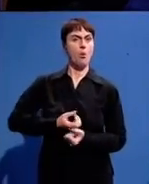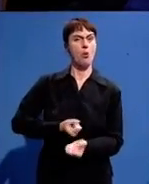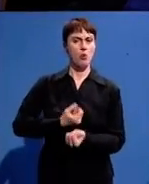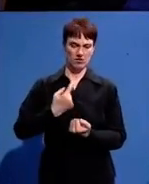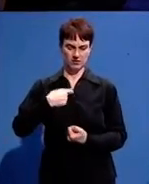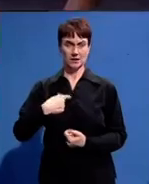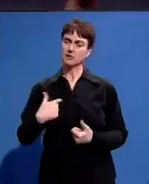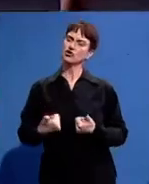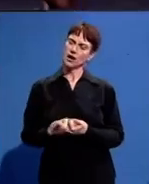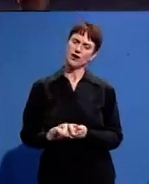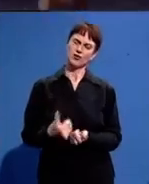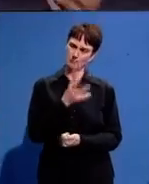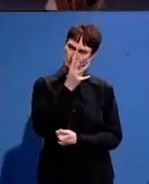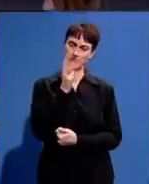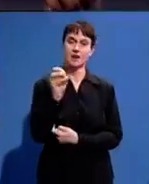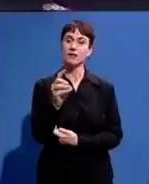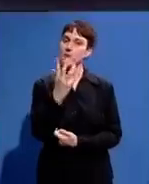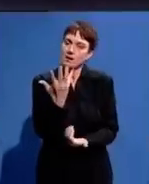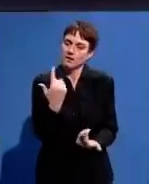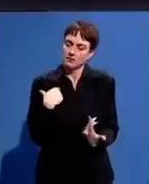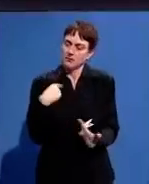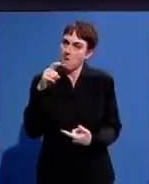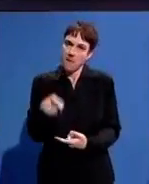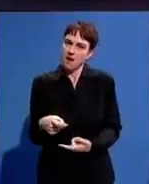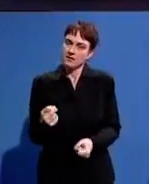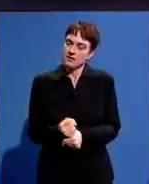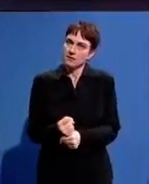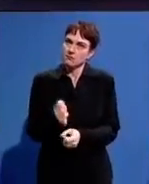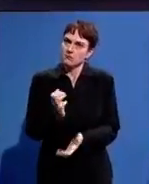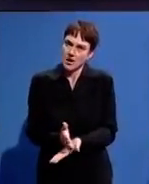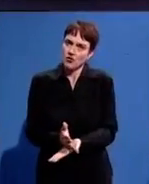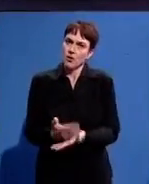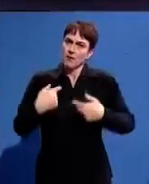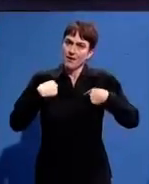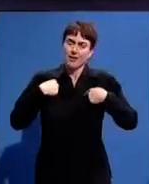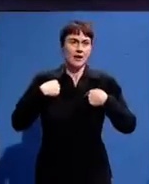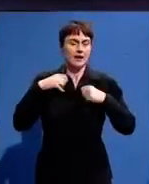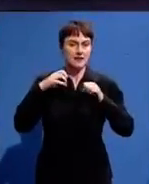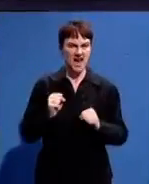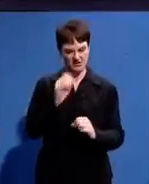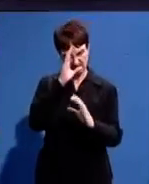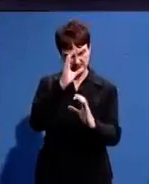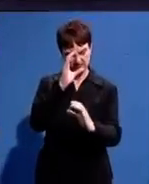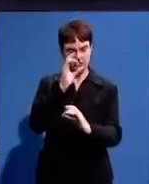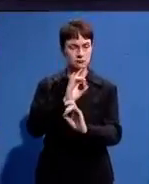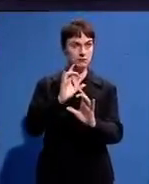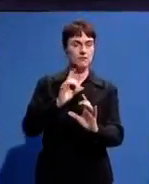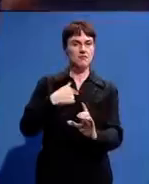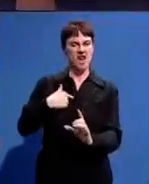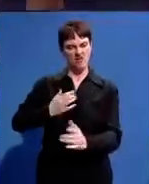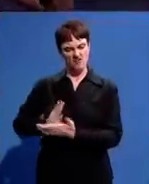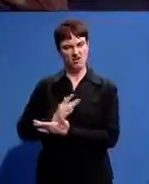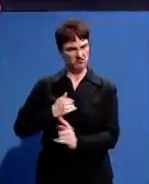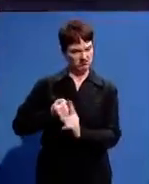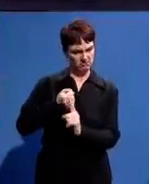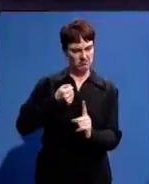level and at the part of it I need to make sure that I understand that if I'm focused if I keep fighting for my rights if I